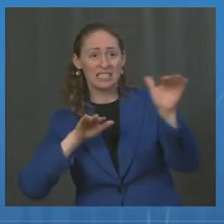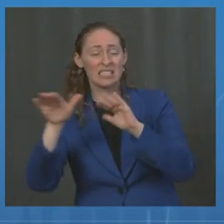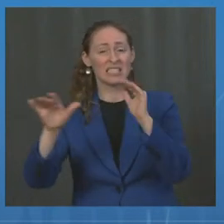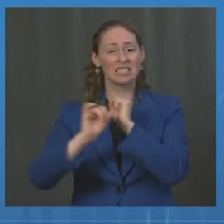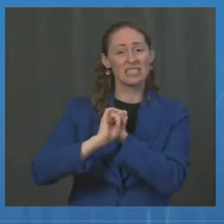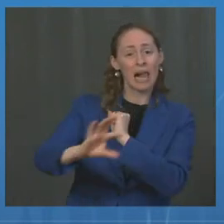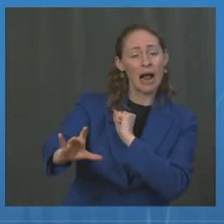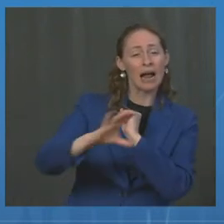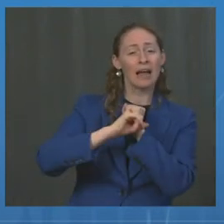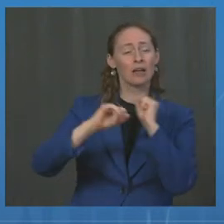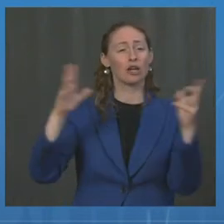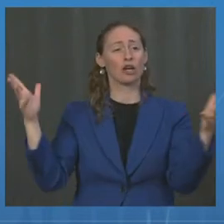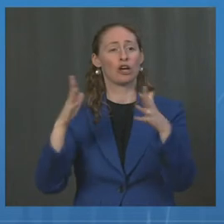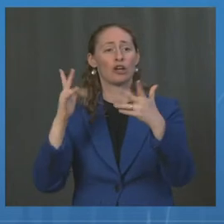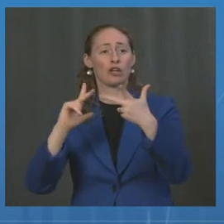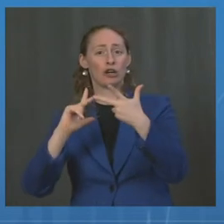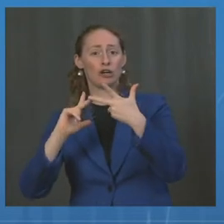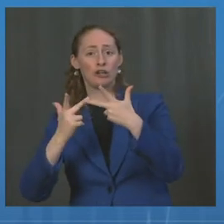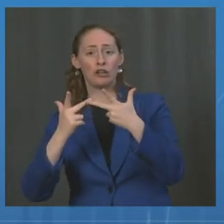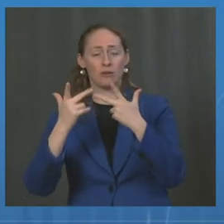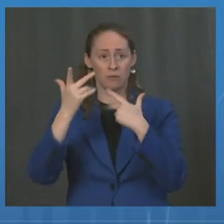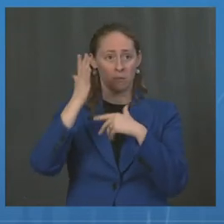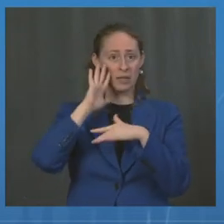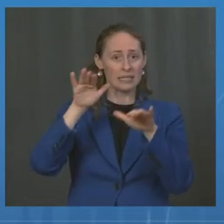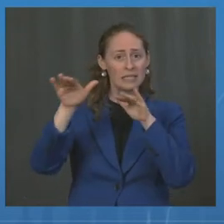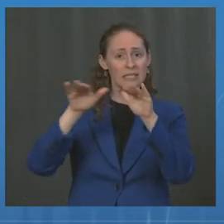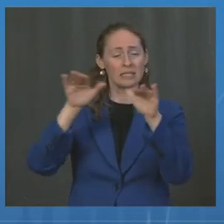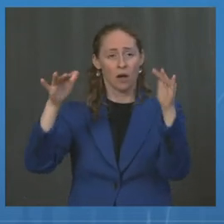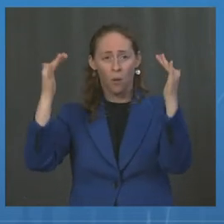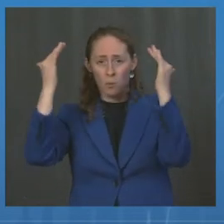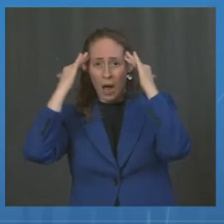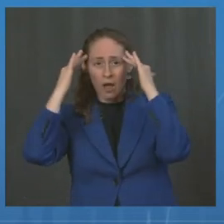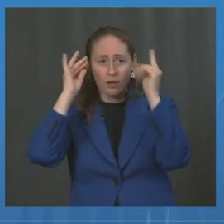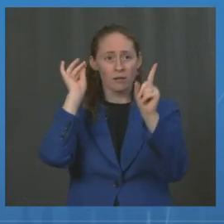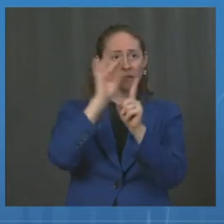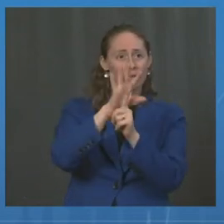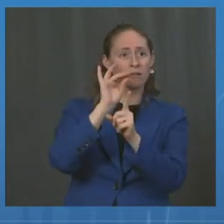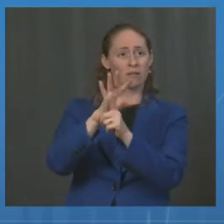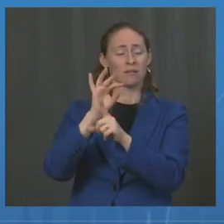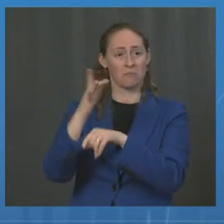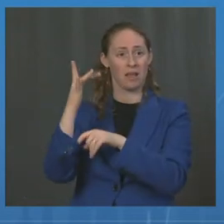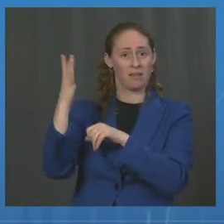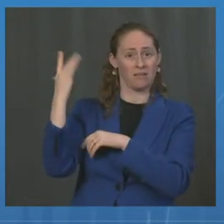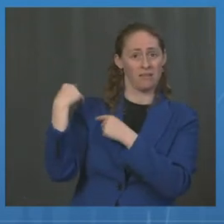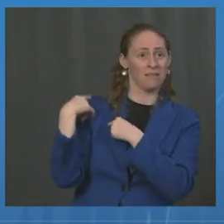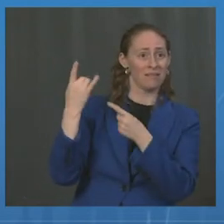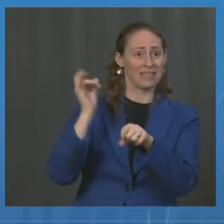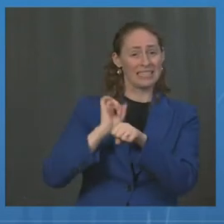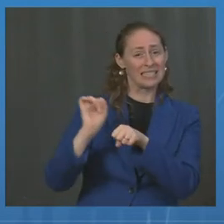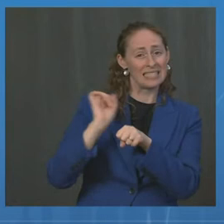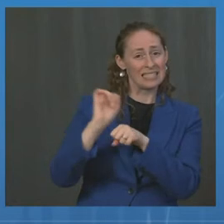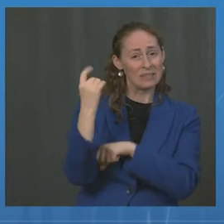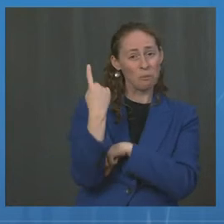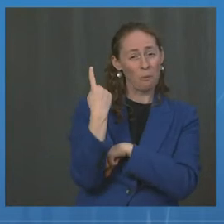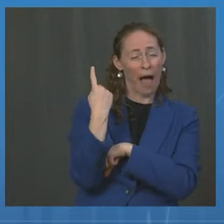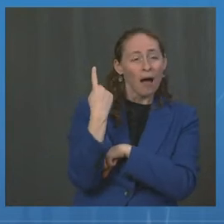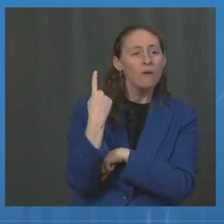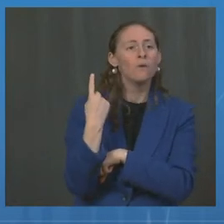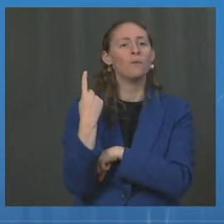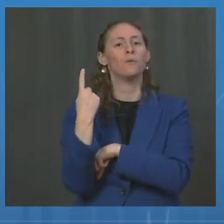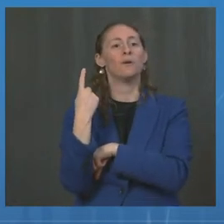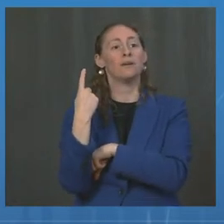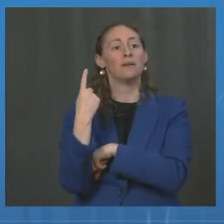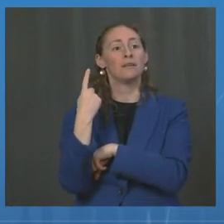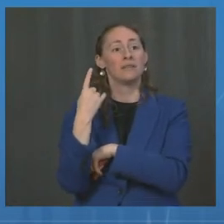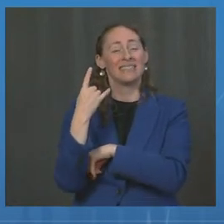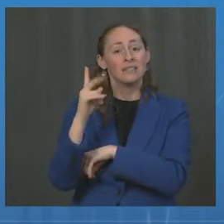vaccines? We saw so much over the last year, reminding people that even just one dose of those shots wasn't enough, you needed the second. Should